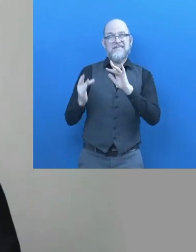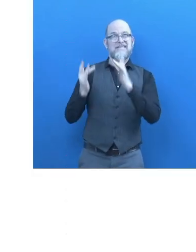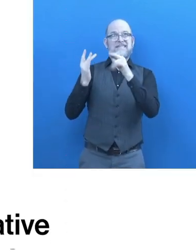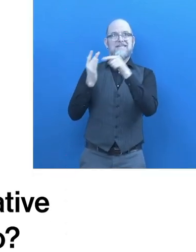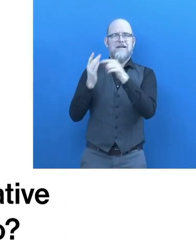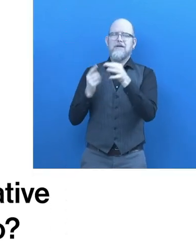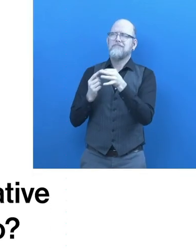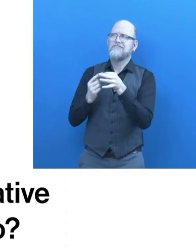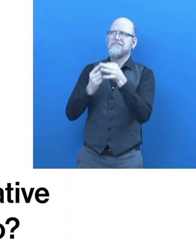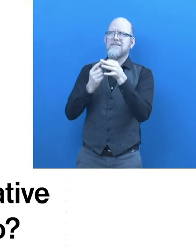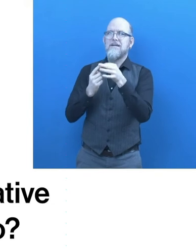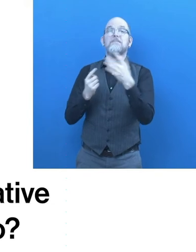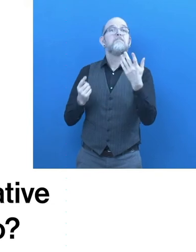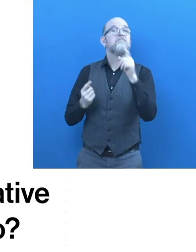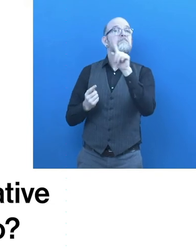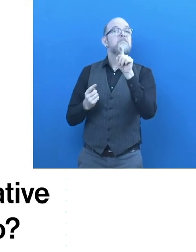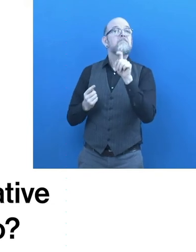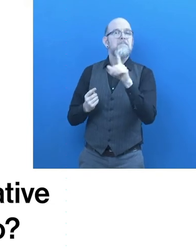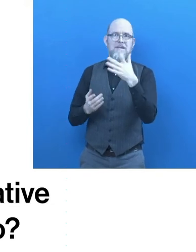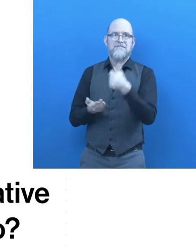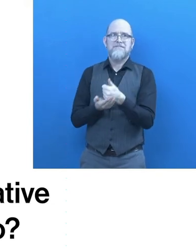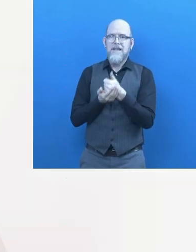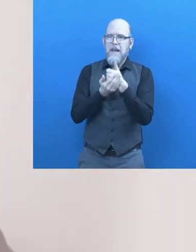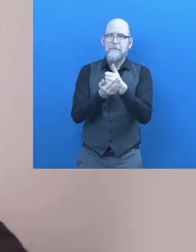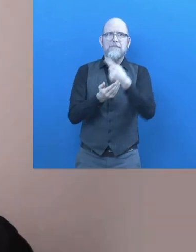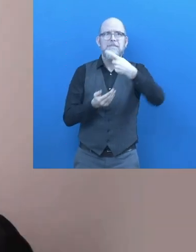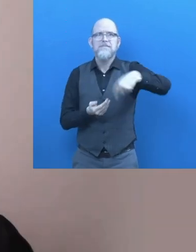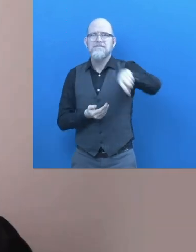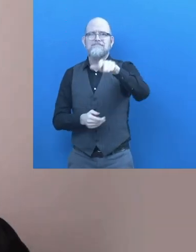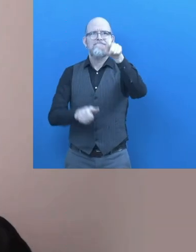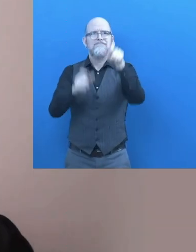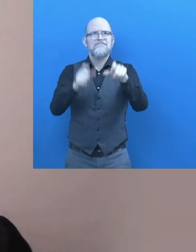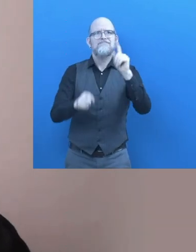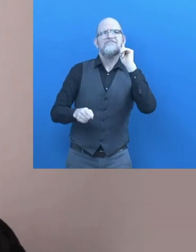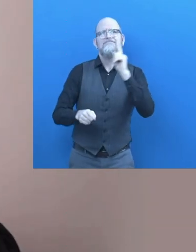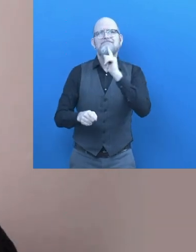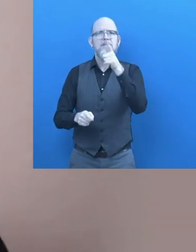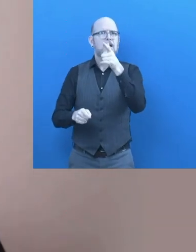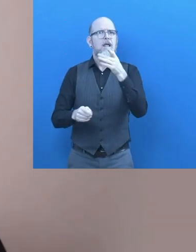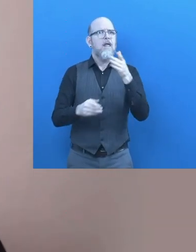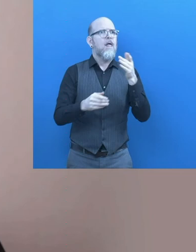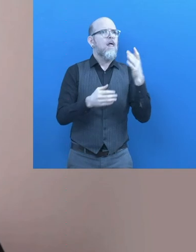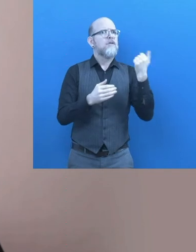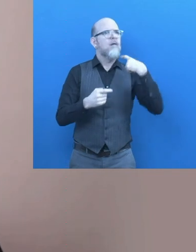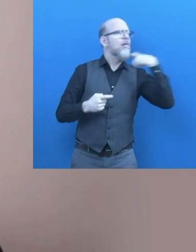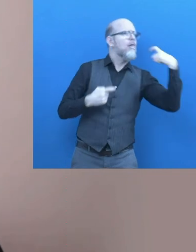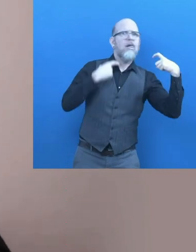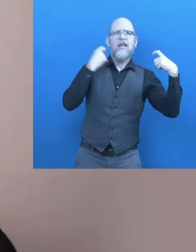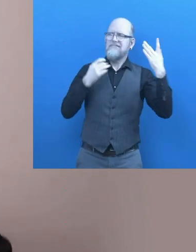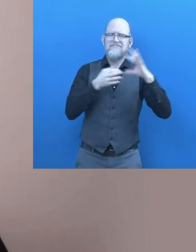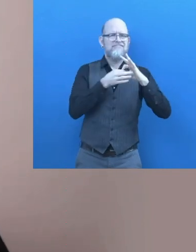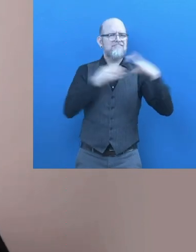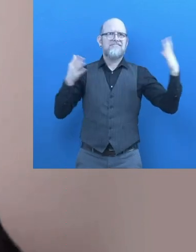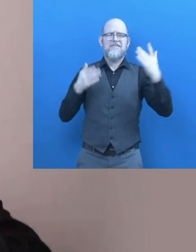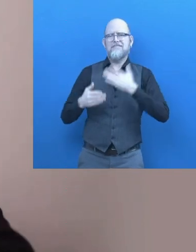What is unique and innovative about Centro de Ralevo? Centro de Ralevo is special, considering